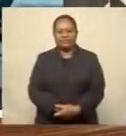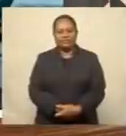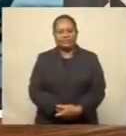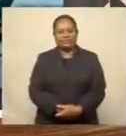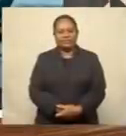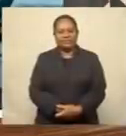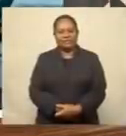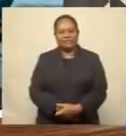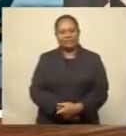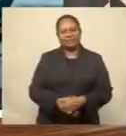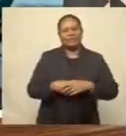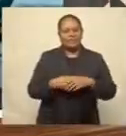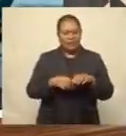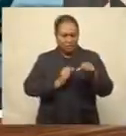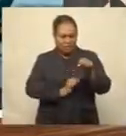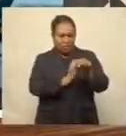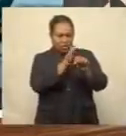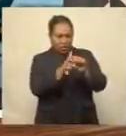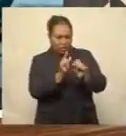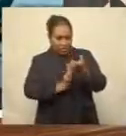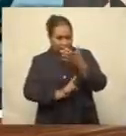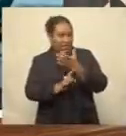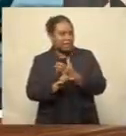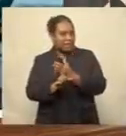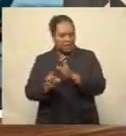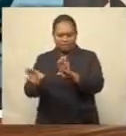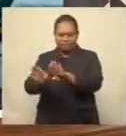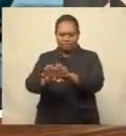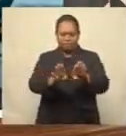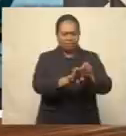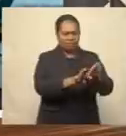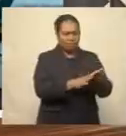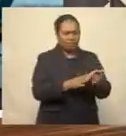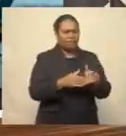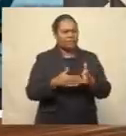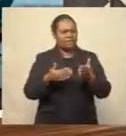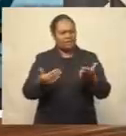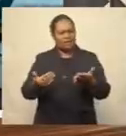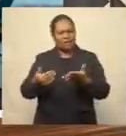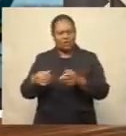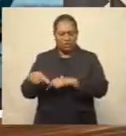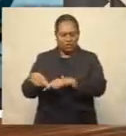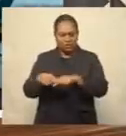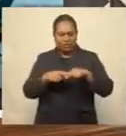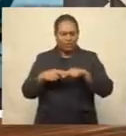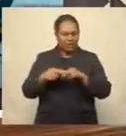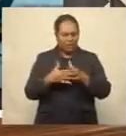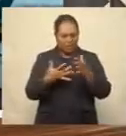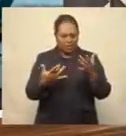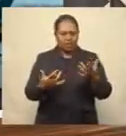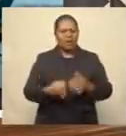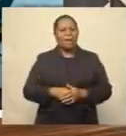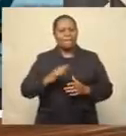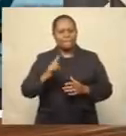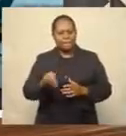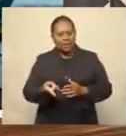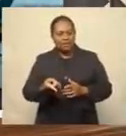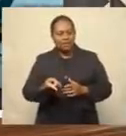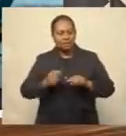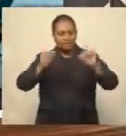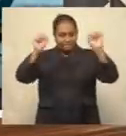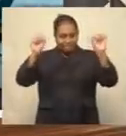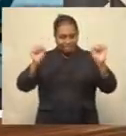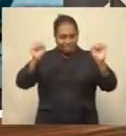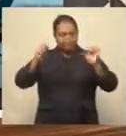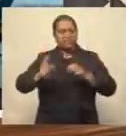Despite the pandemic and the lockdown period Fiji is currently facing, the show must go on for weightlifting Fiji.